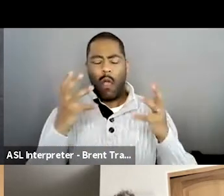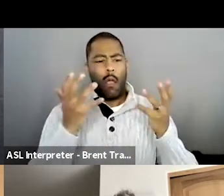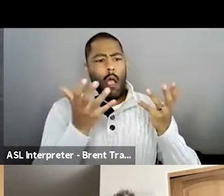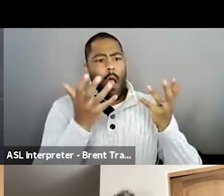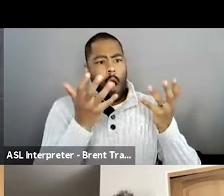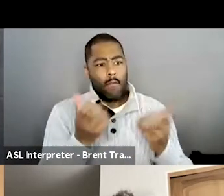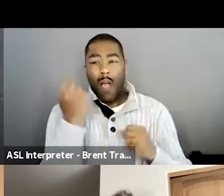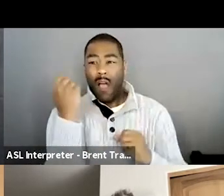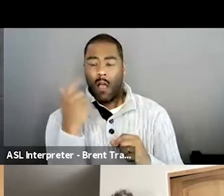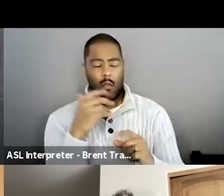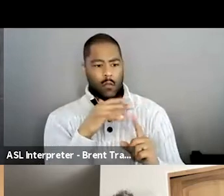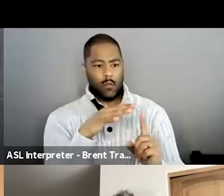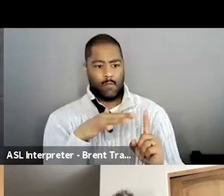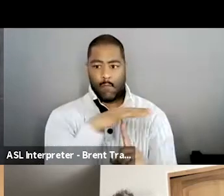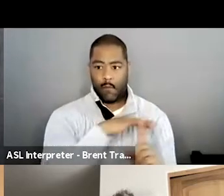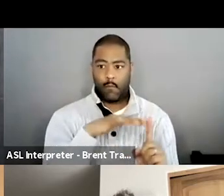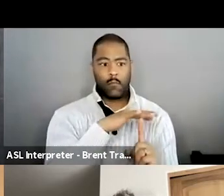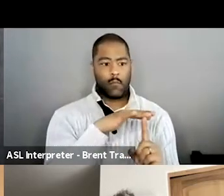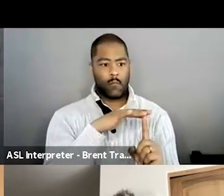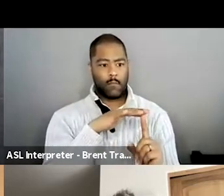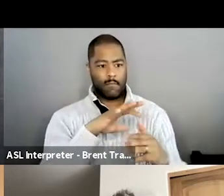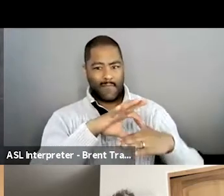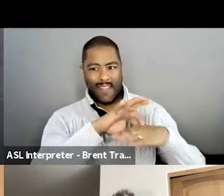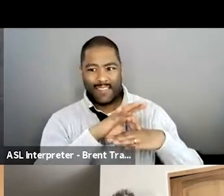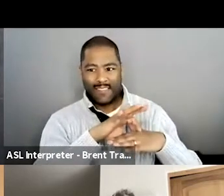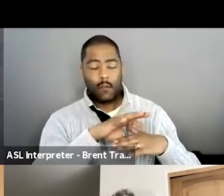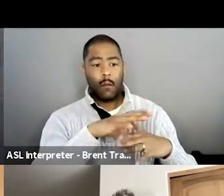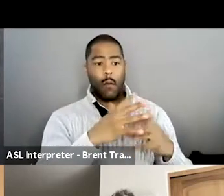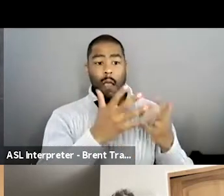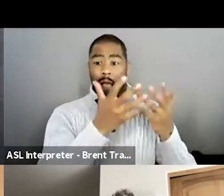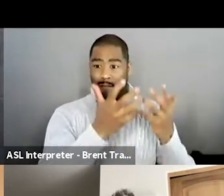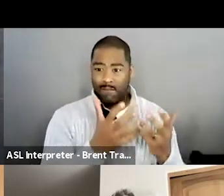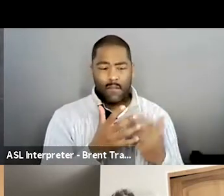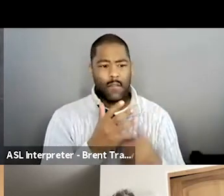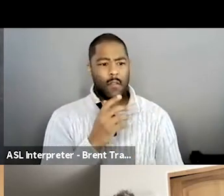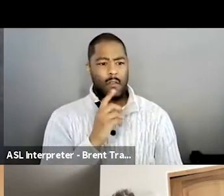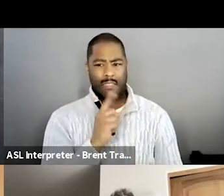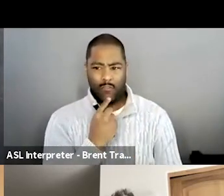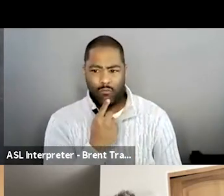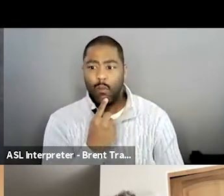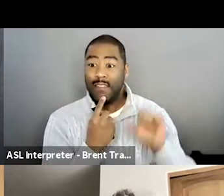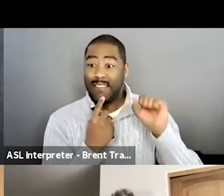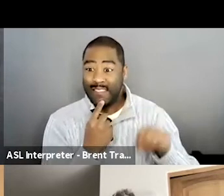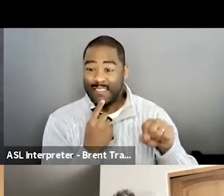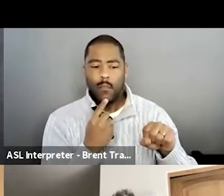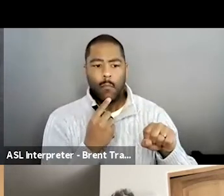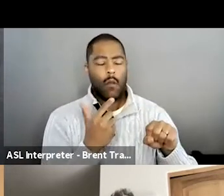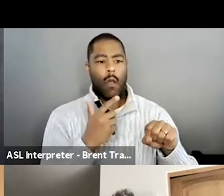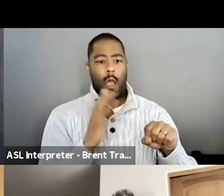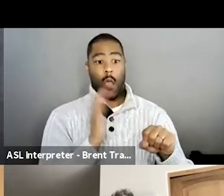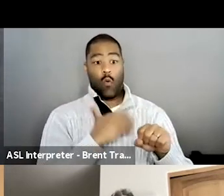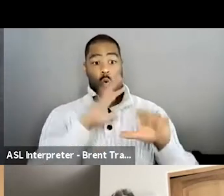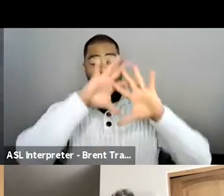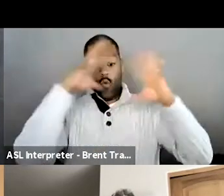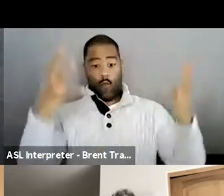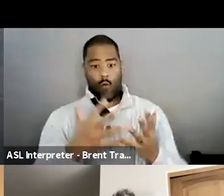the context is heavy. So, uh, ultimately they're, they're okay with it. They're happy with it. And, you know, they'll give you